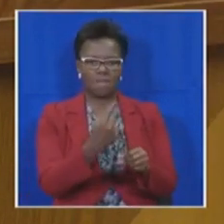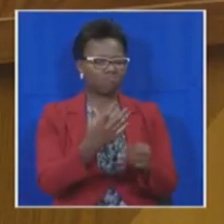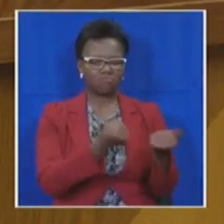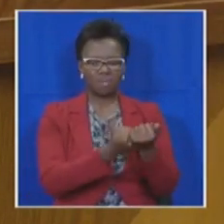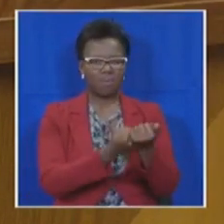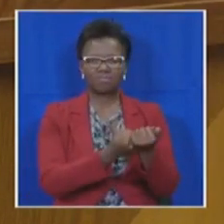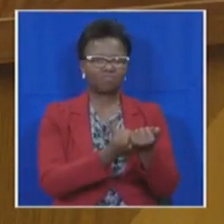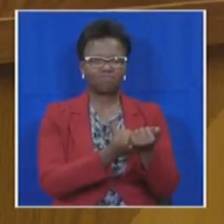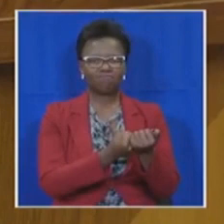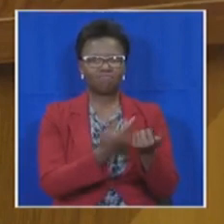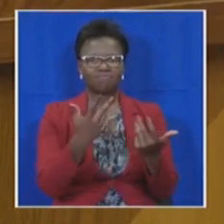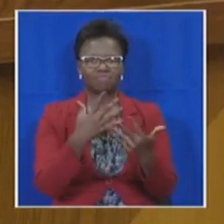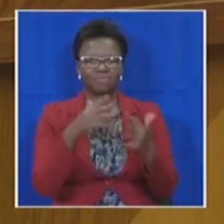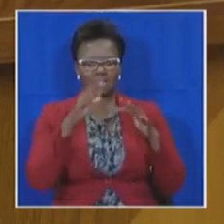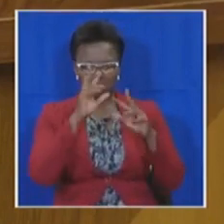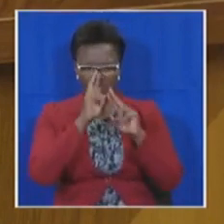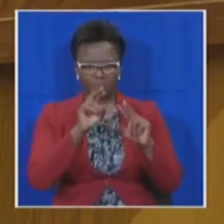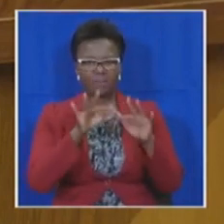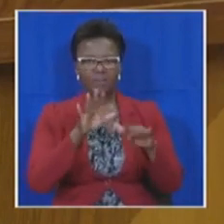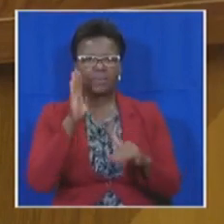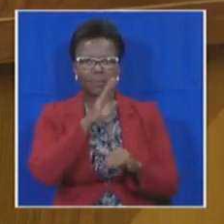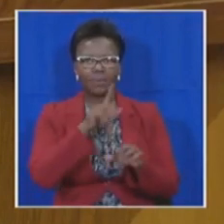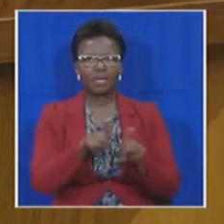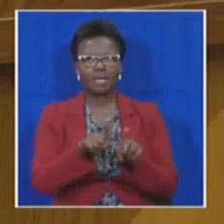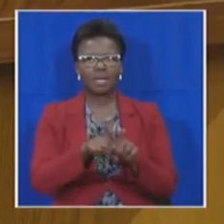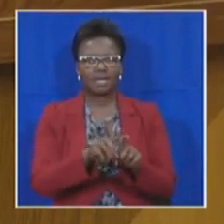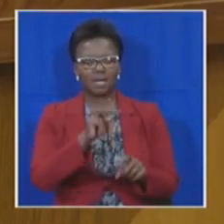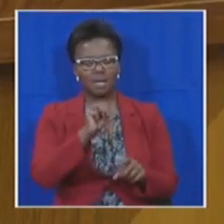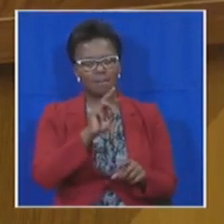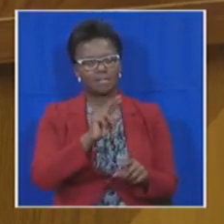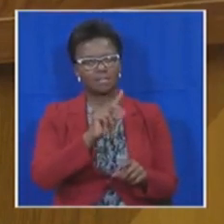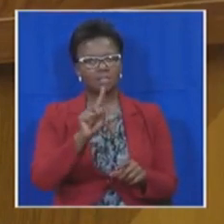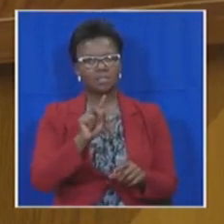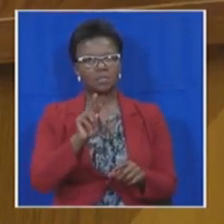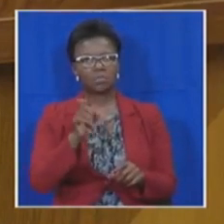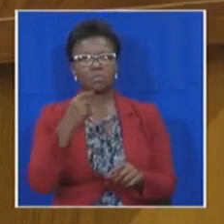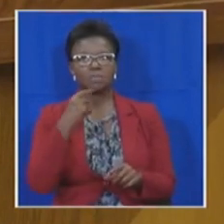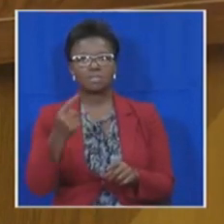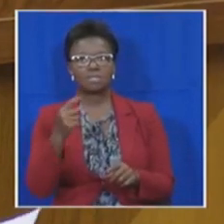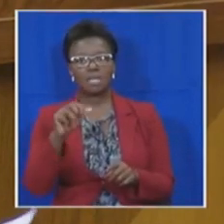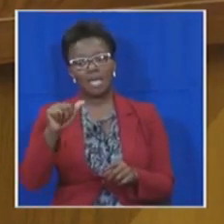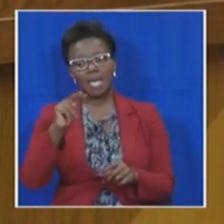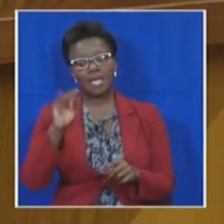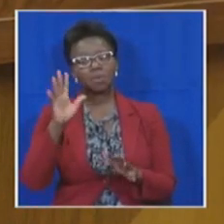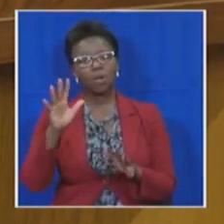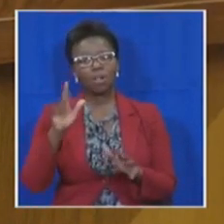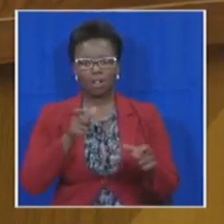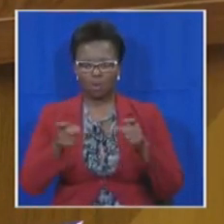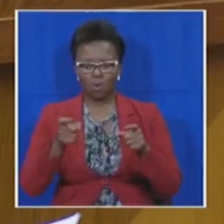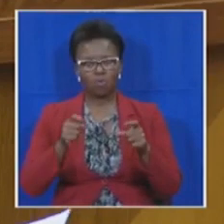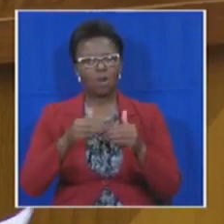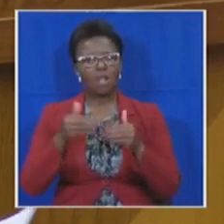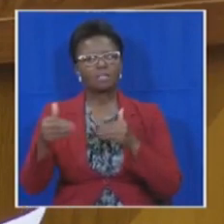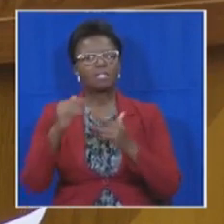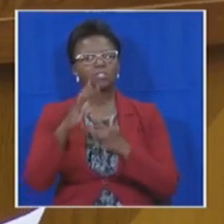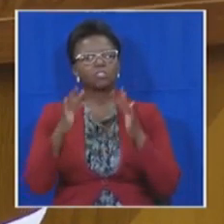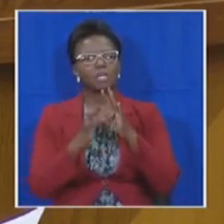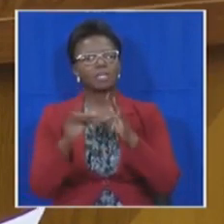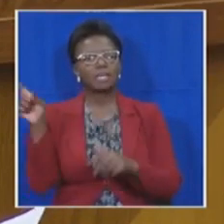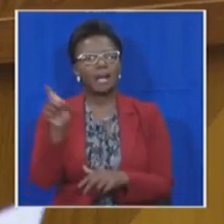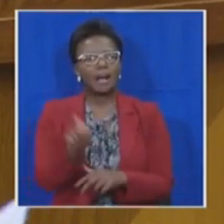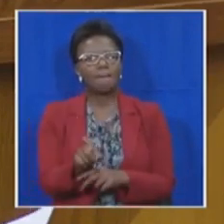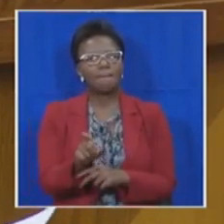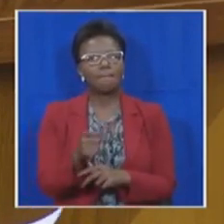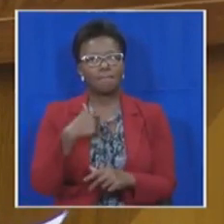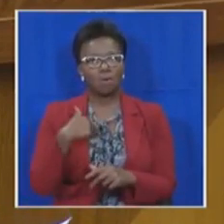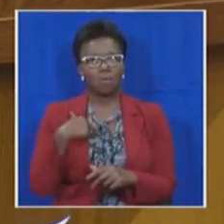voters. It is the same hubris that Mr. Zuma's false prophecy that the ANC will govern till Jesus comes. Where the DA governs,